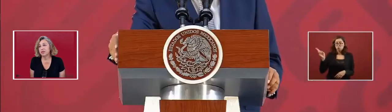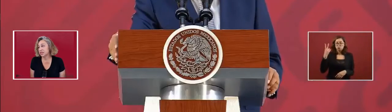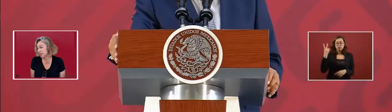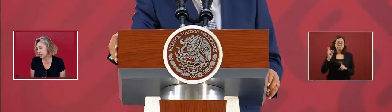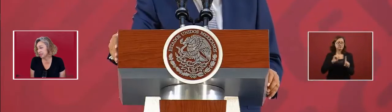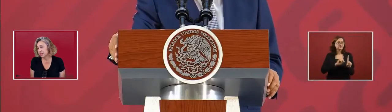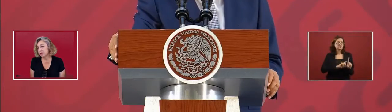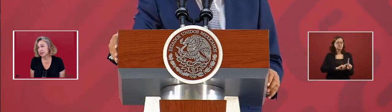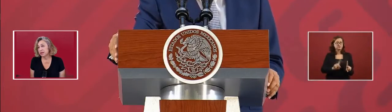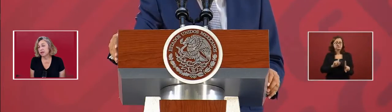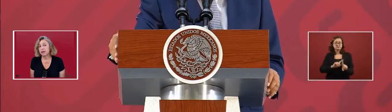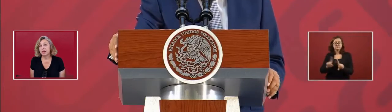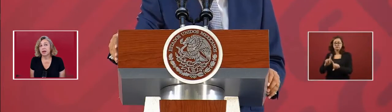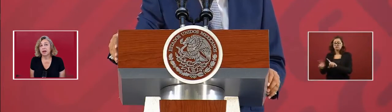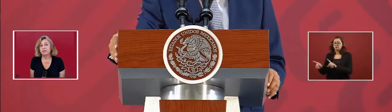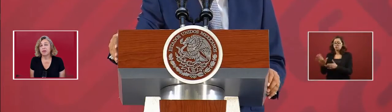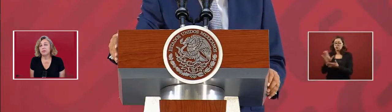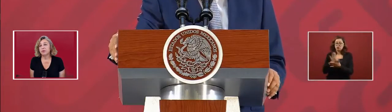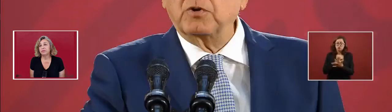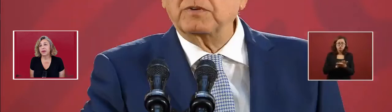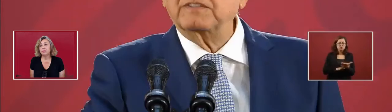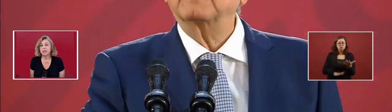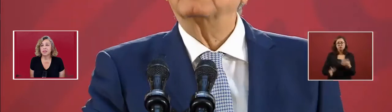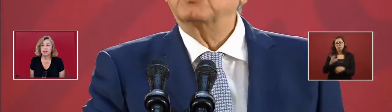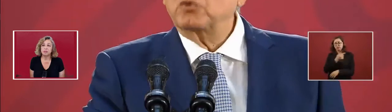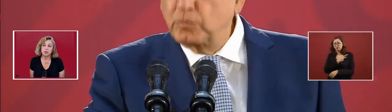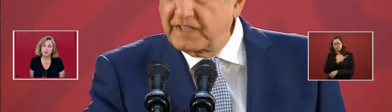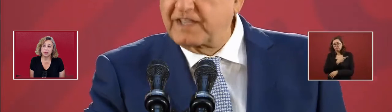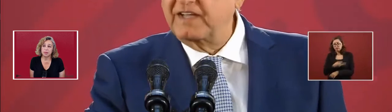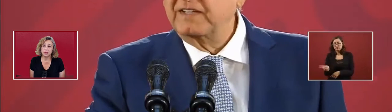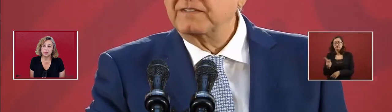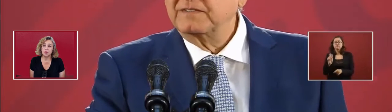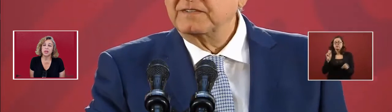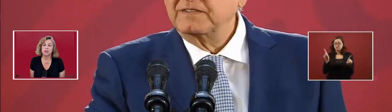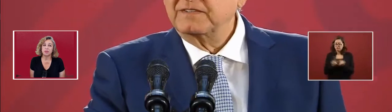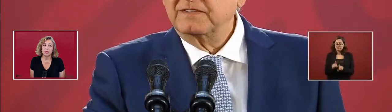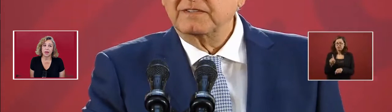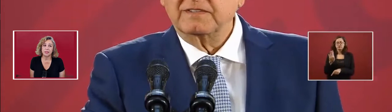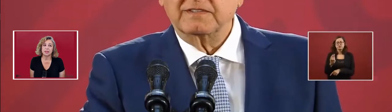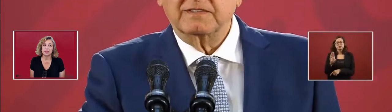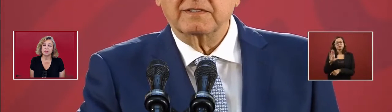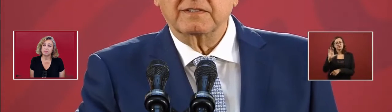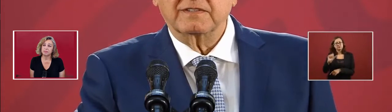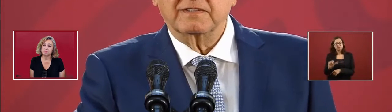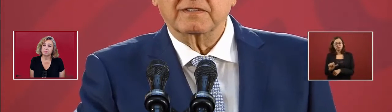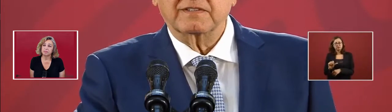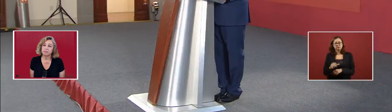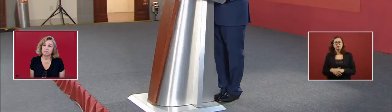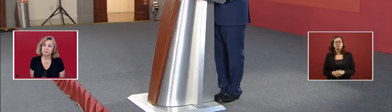universities of humble families and poor families will get their grants.